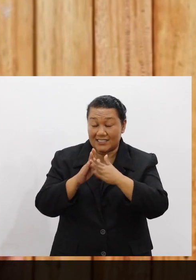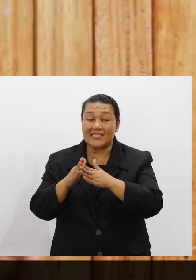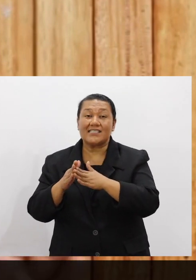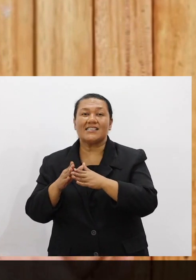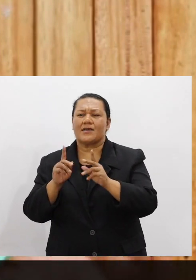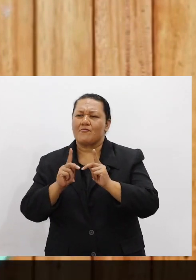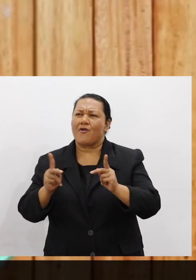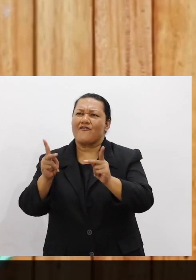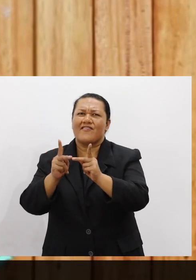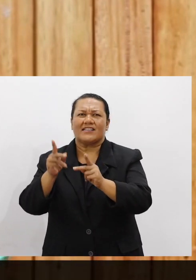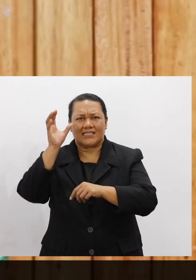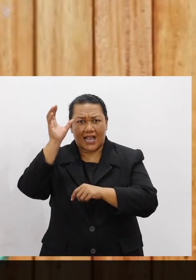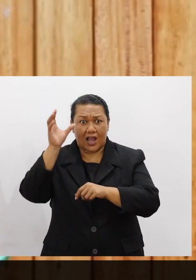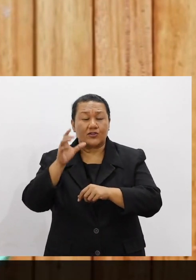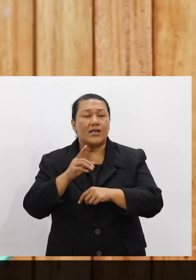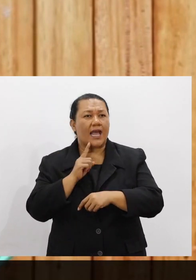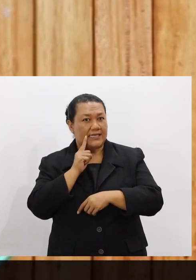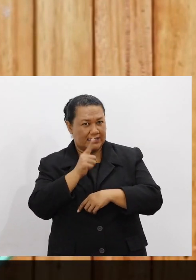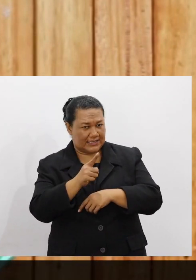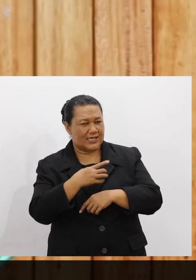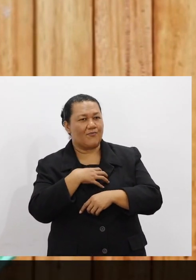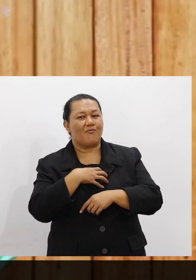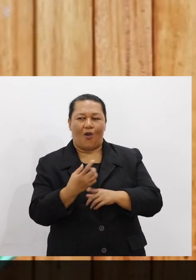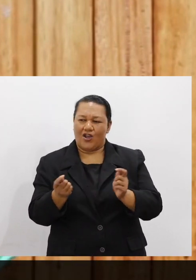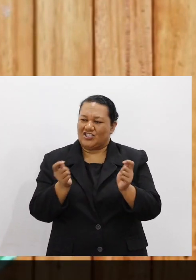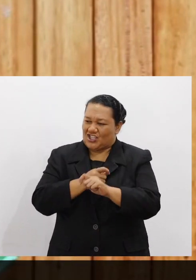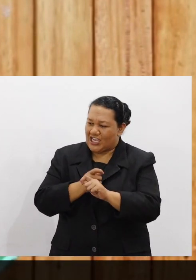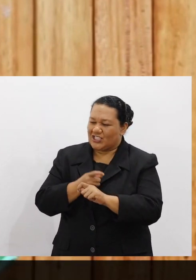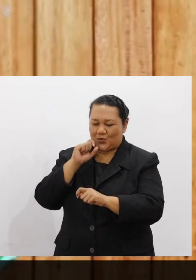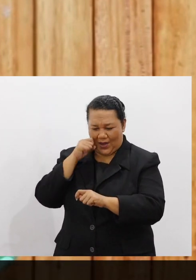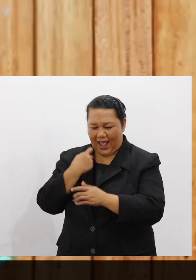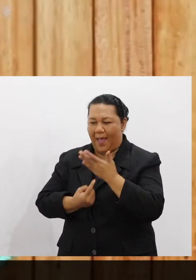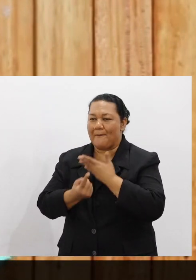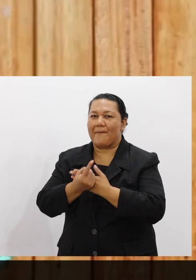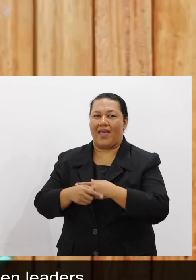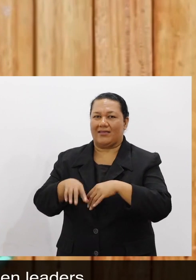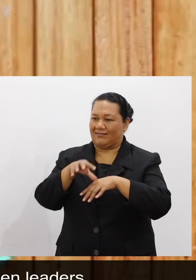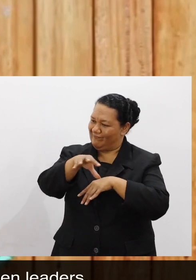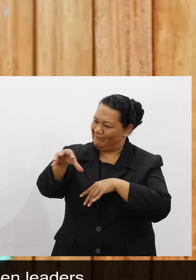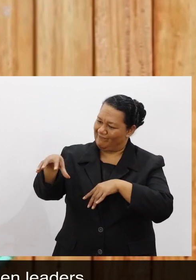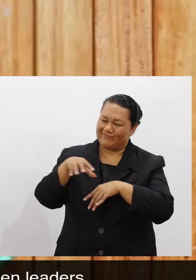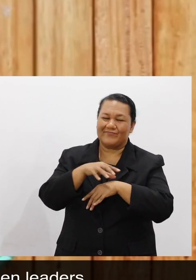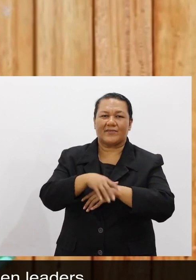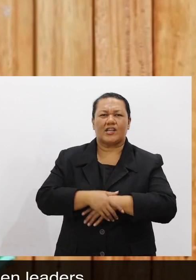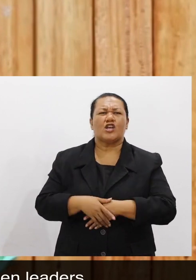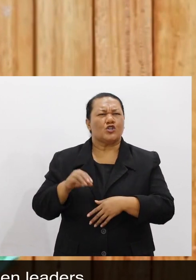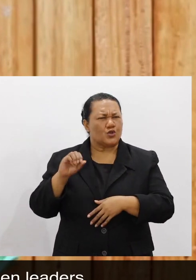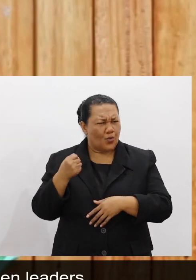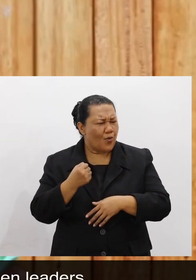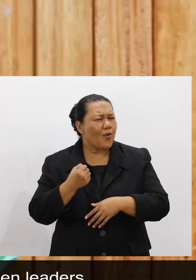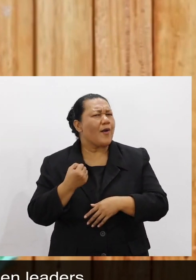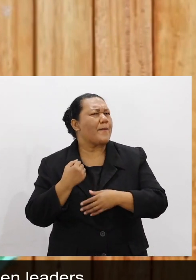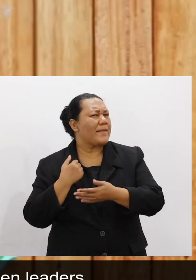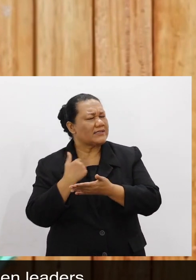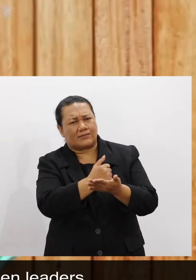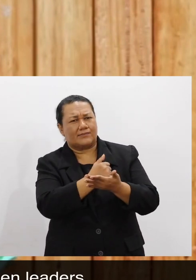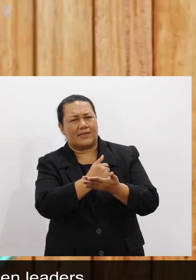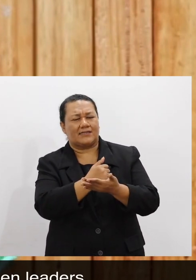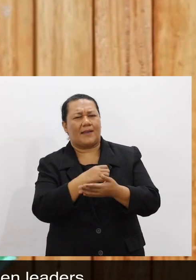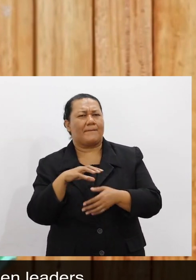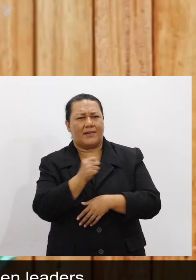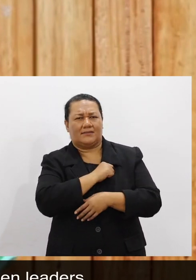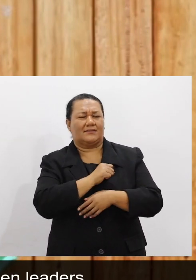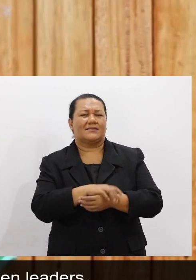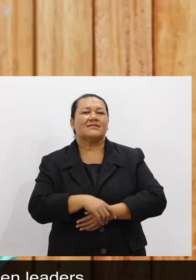in the country, I see more, more changes happen. So we must embrace and